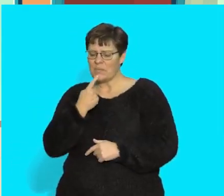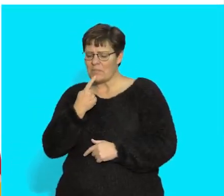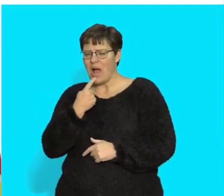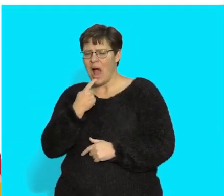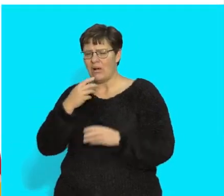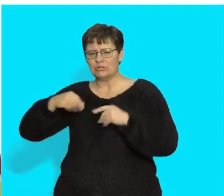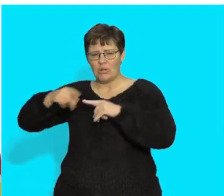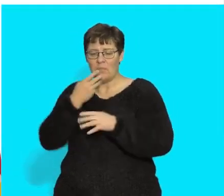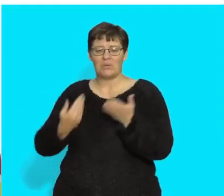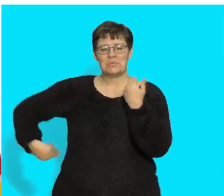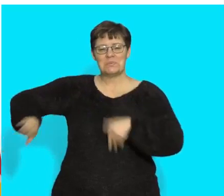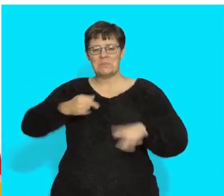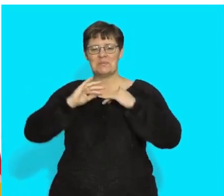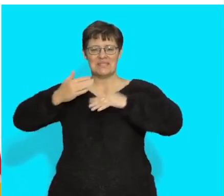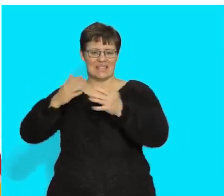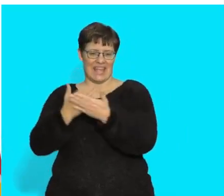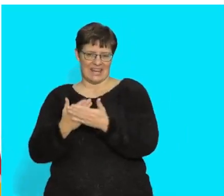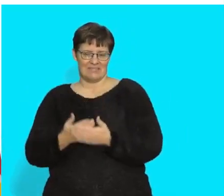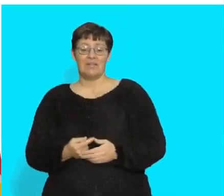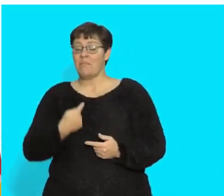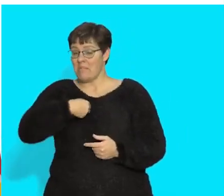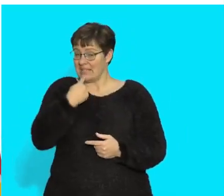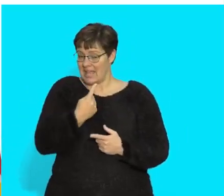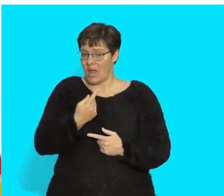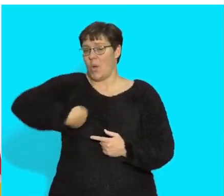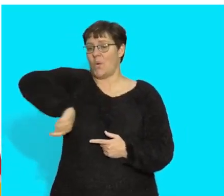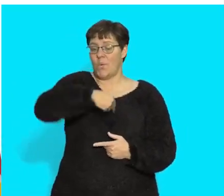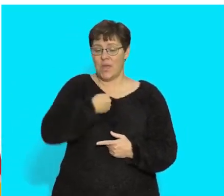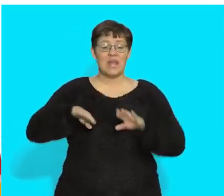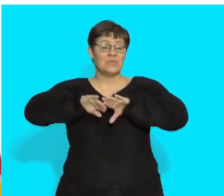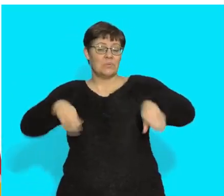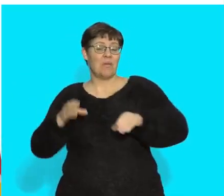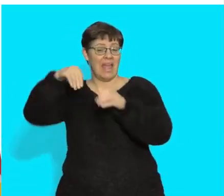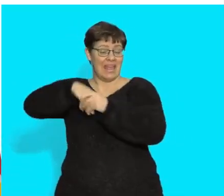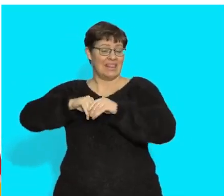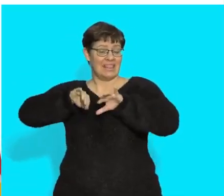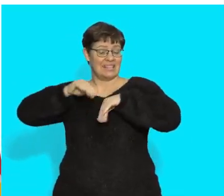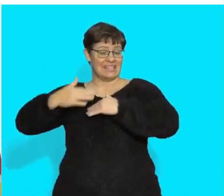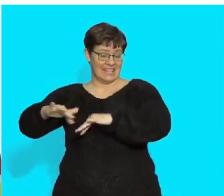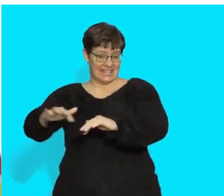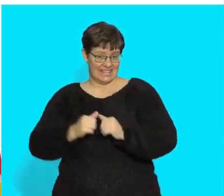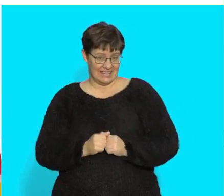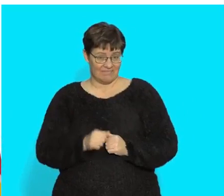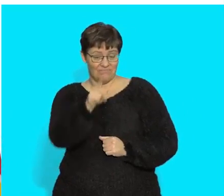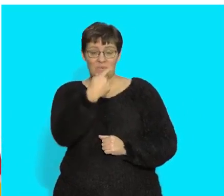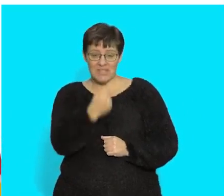say, we swim in the sea. Now you say it. We swim in the sea.